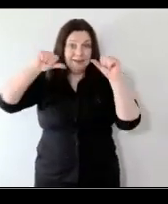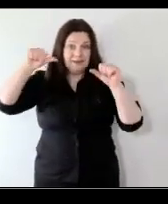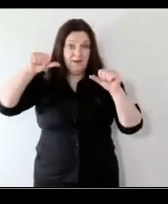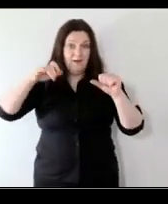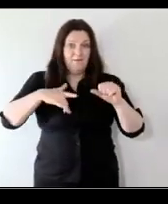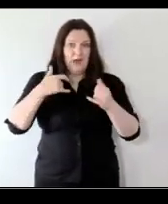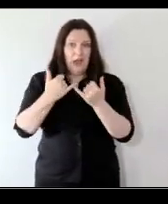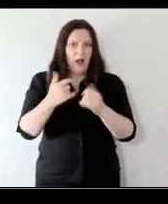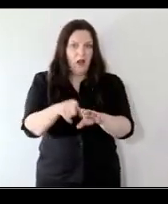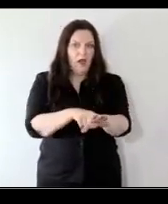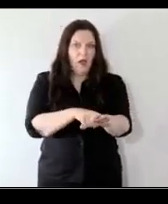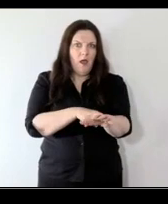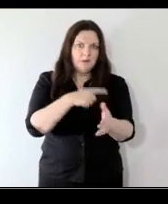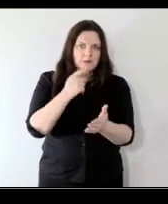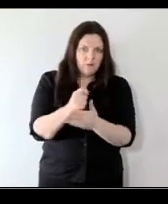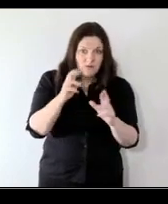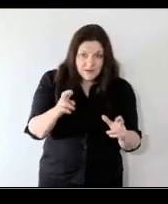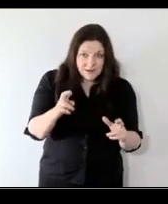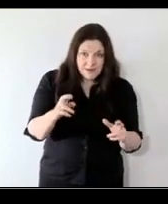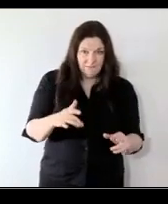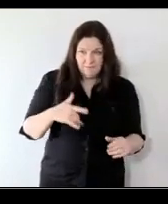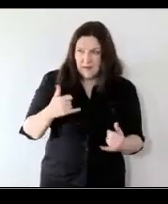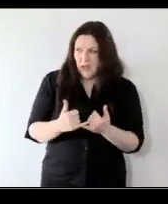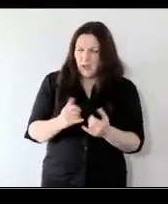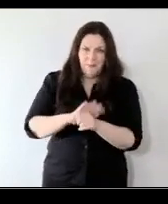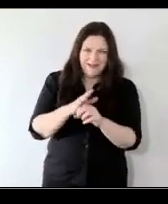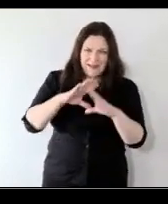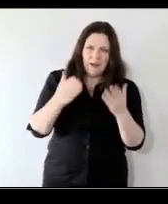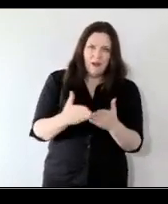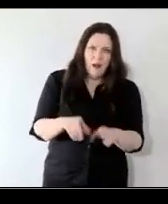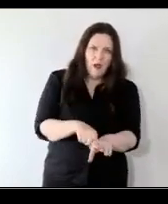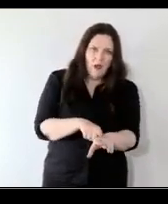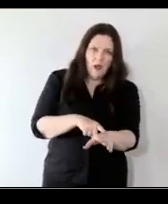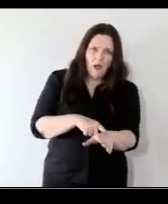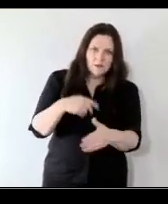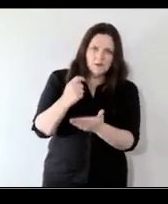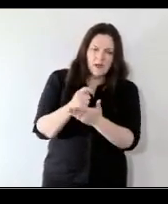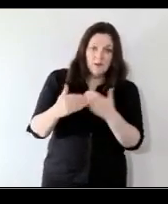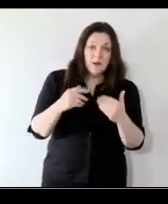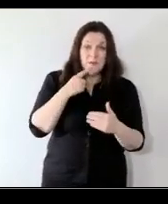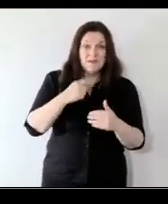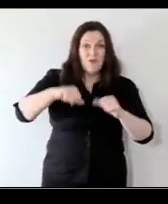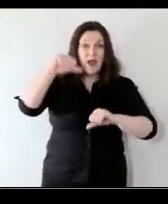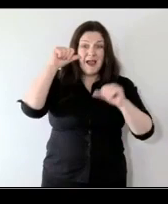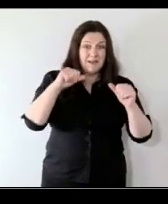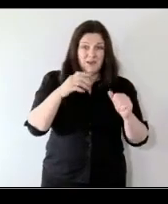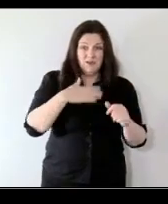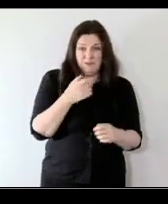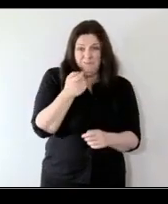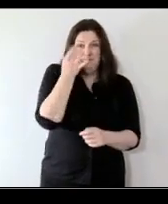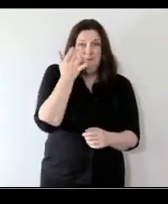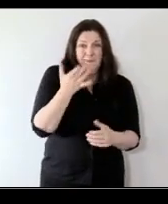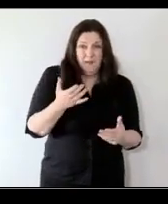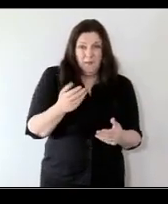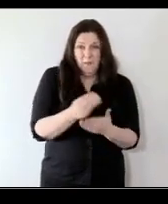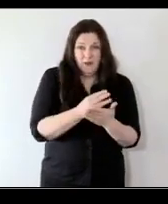felt like a long time hasn't it you know it feels like we've been in this pandemic for a long time but for adults it's just a fraction of